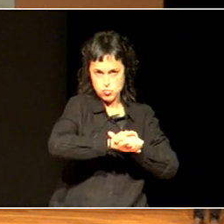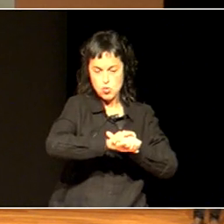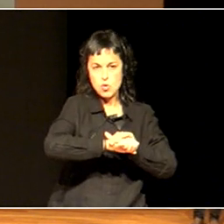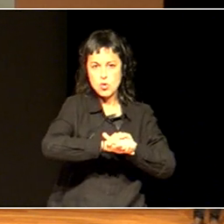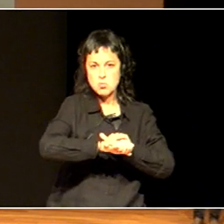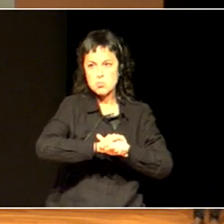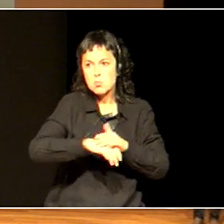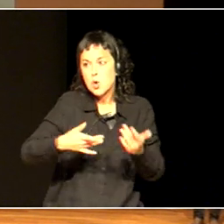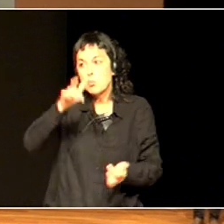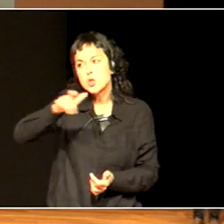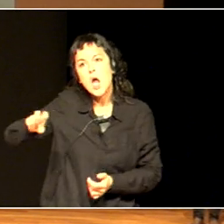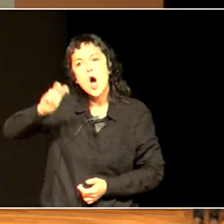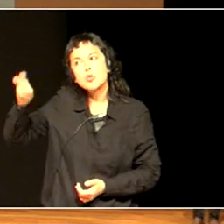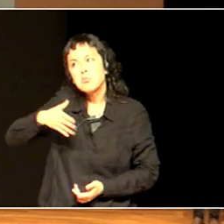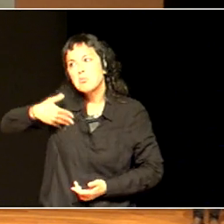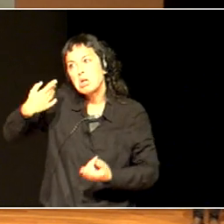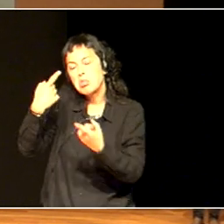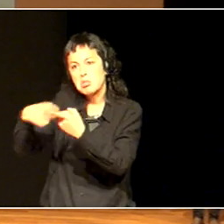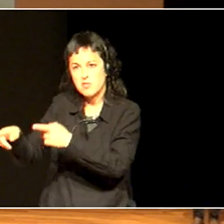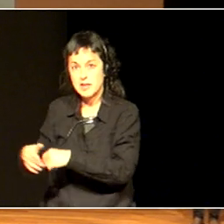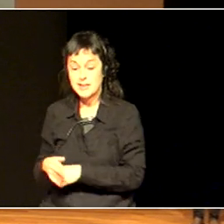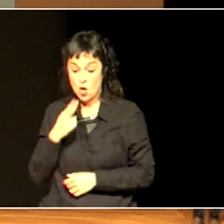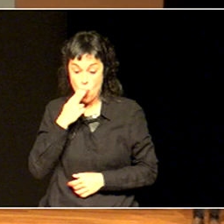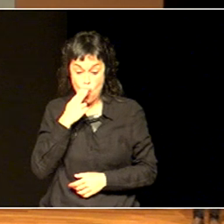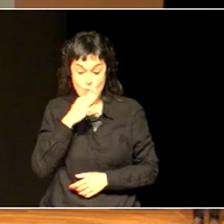And then a little girl who'd been really quiet.